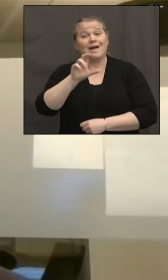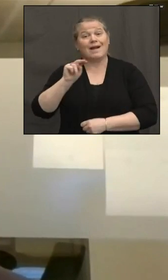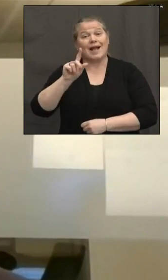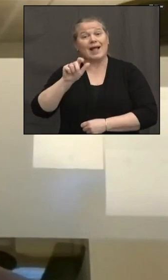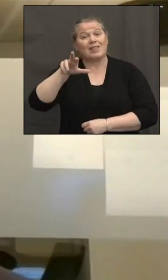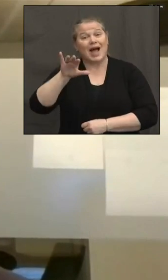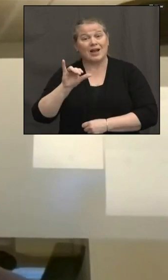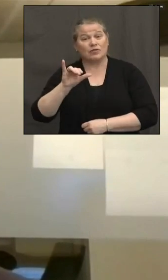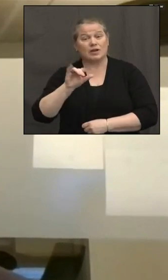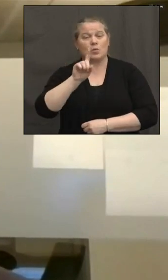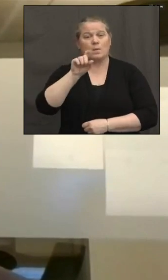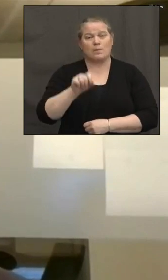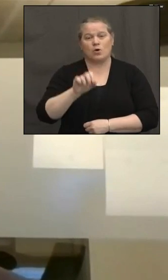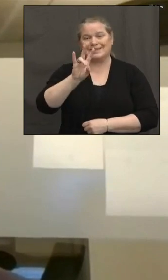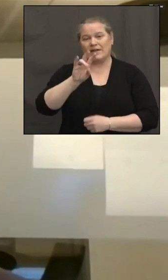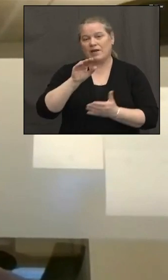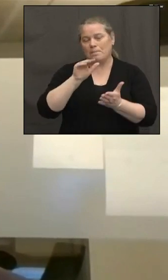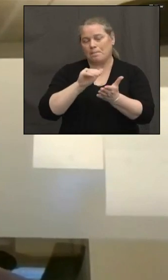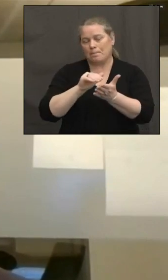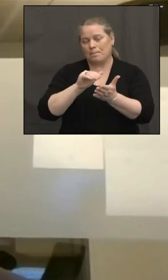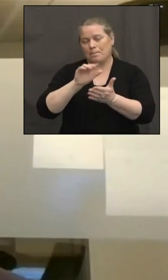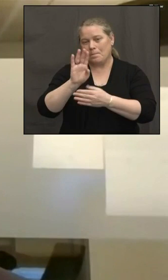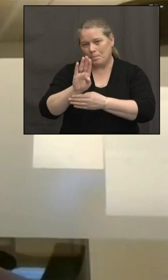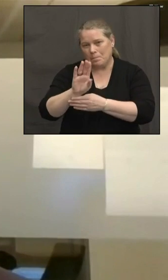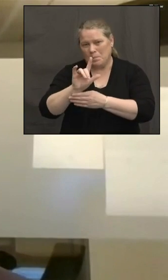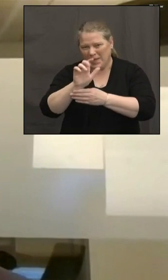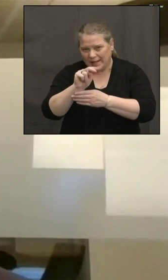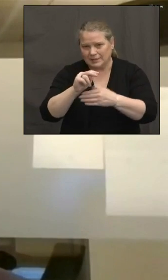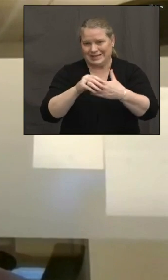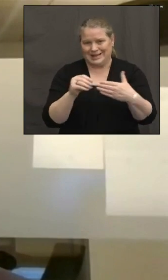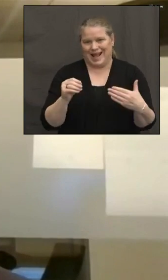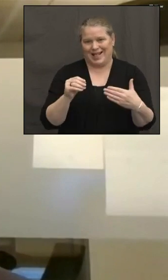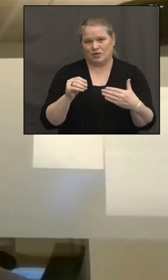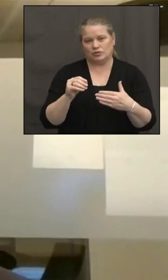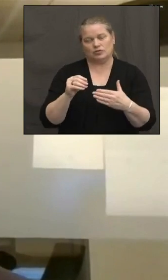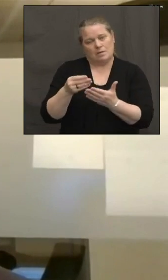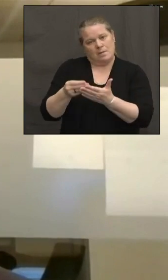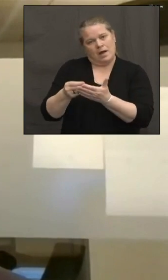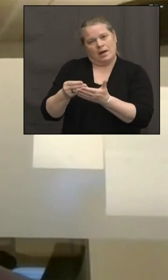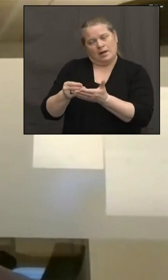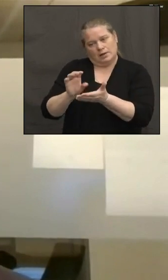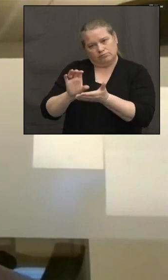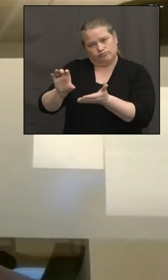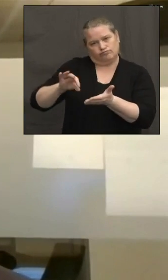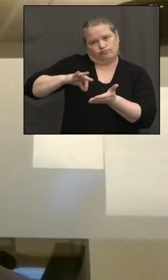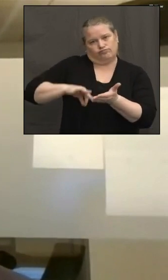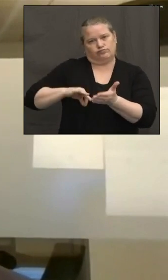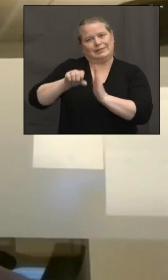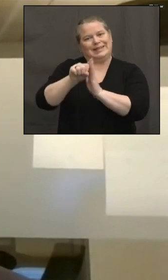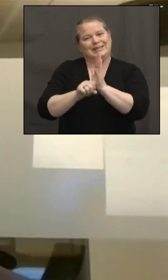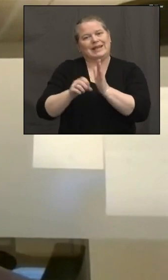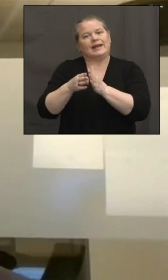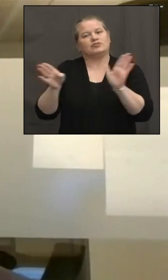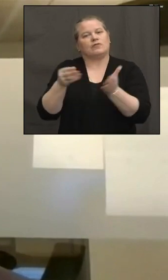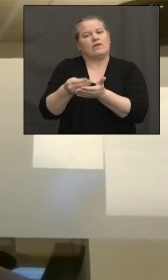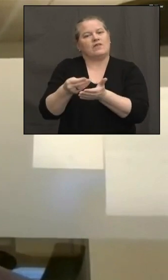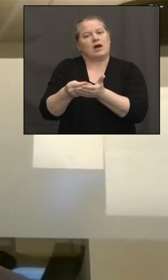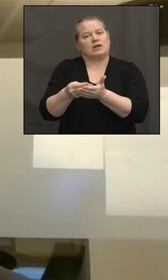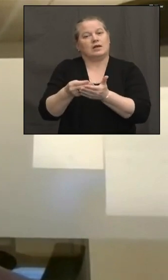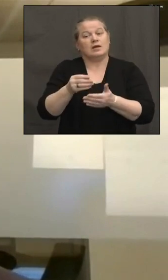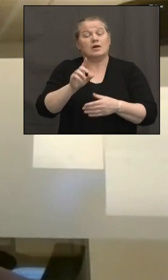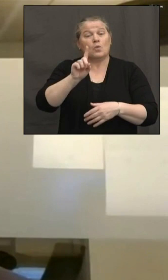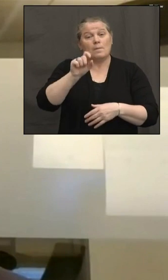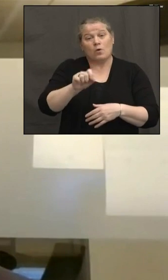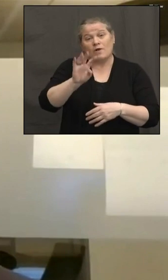to the state's general fund. That includes just over $304 million that we've already contributed to the general